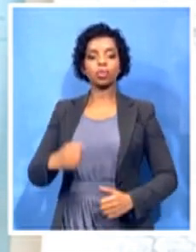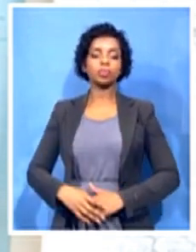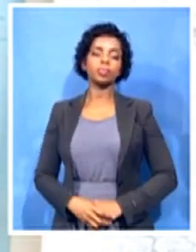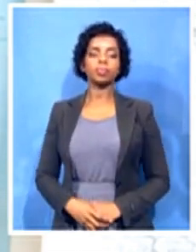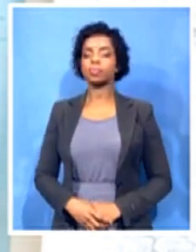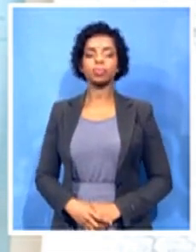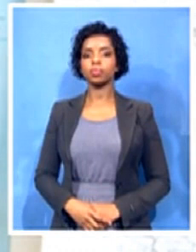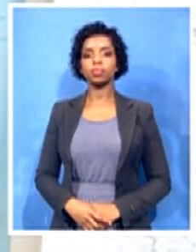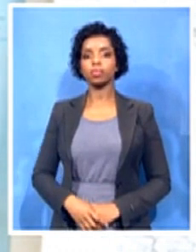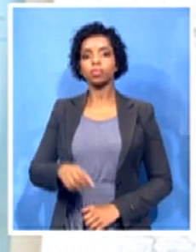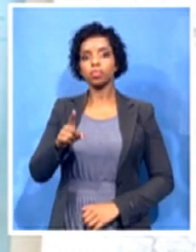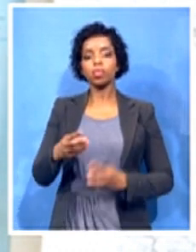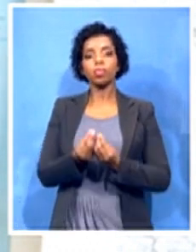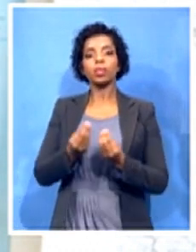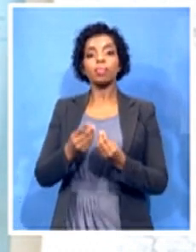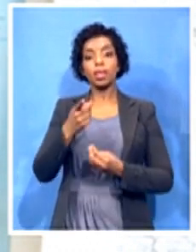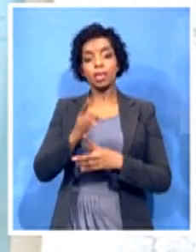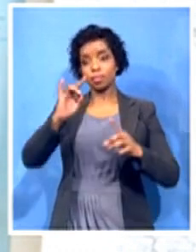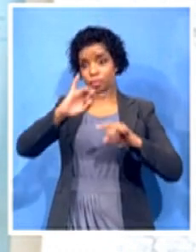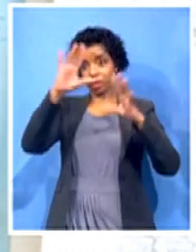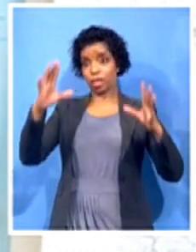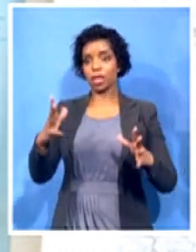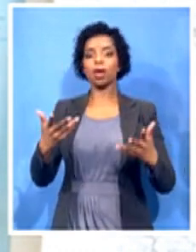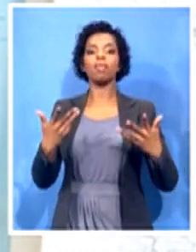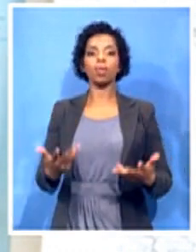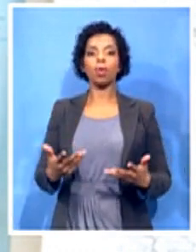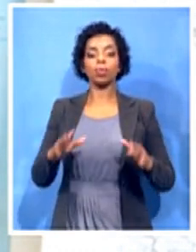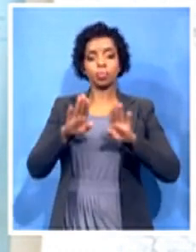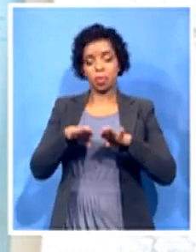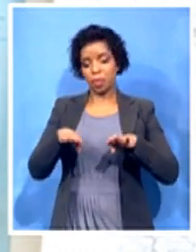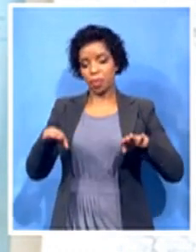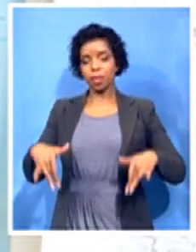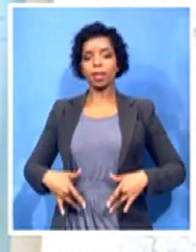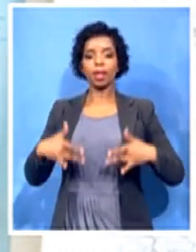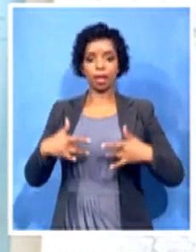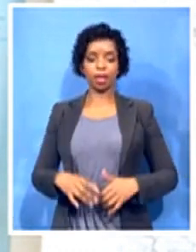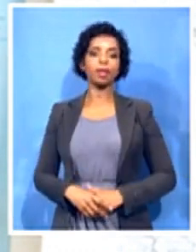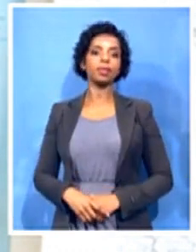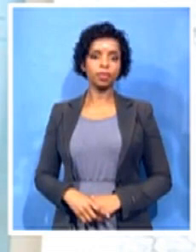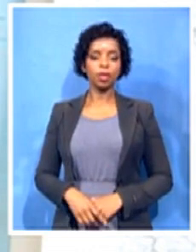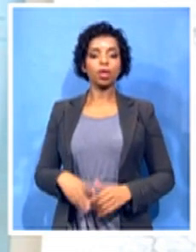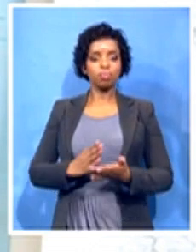of the children's right to education and to learn in an environment with dignity.